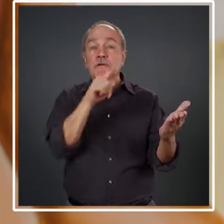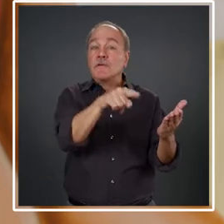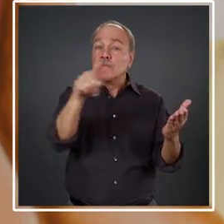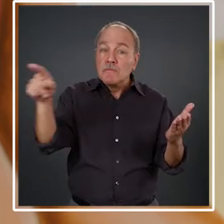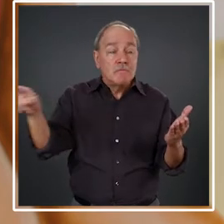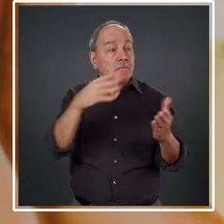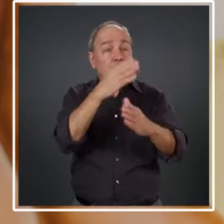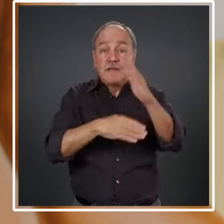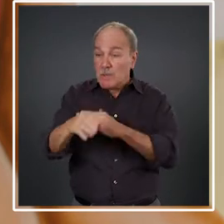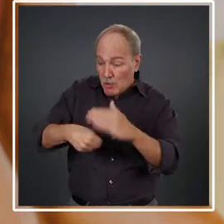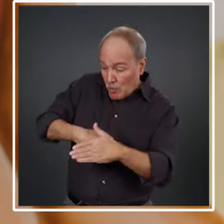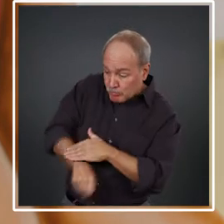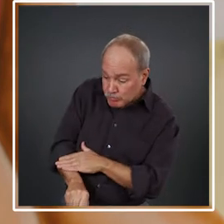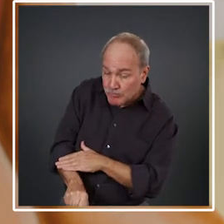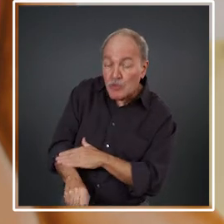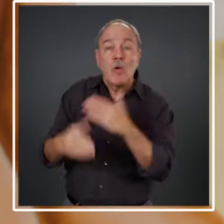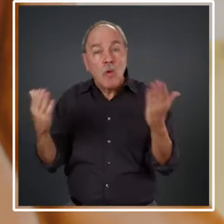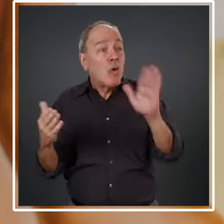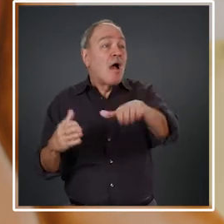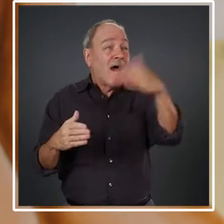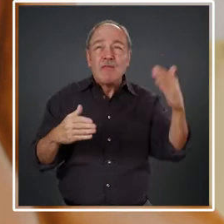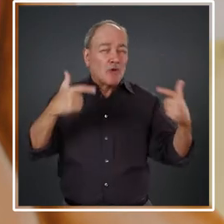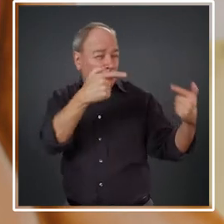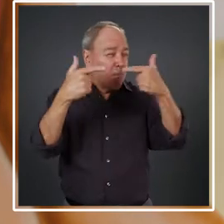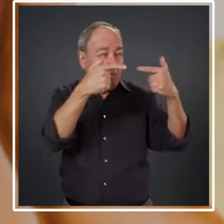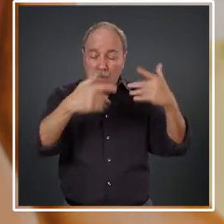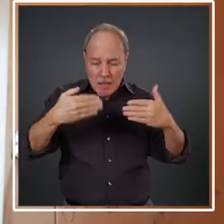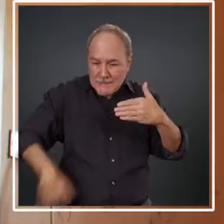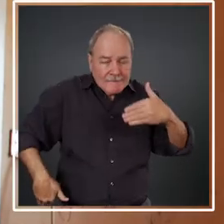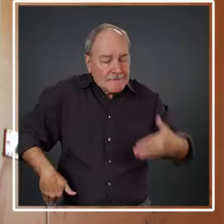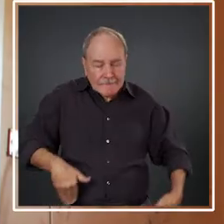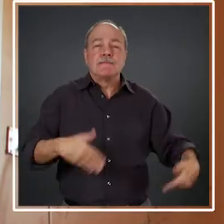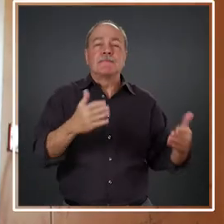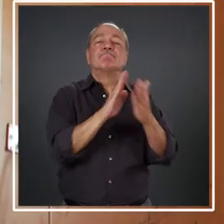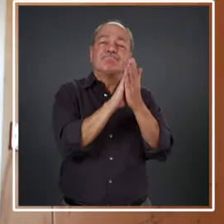and there are so many others who actually got their disabilities from war injuries.